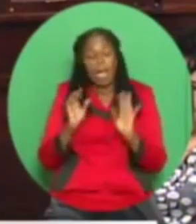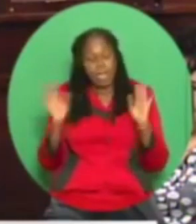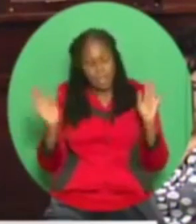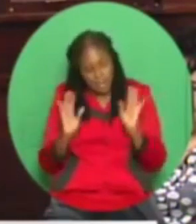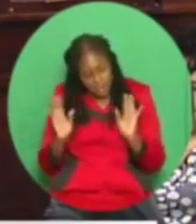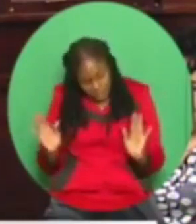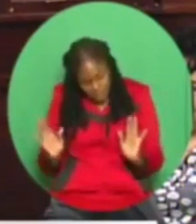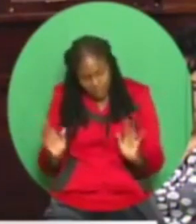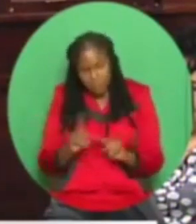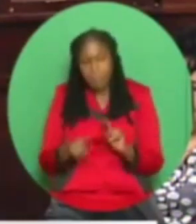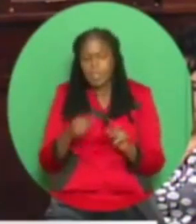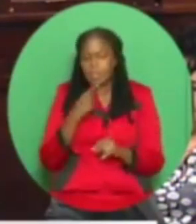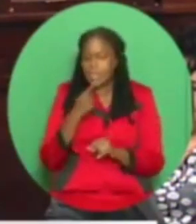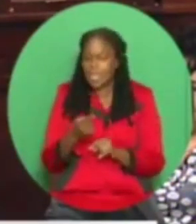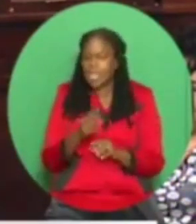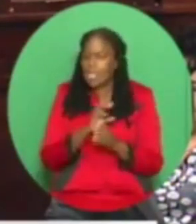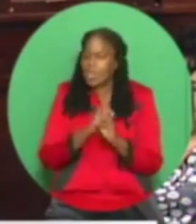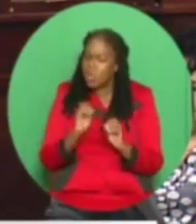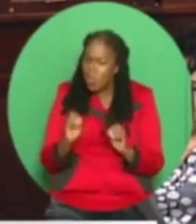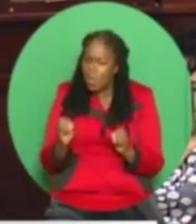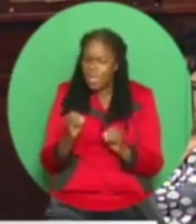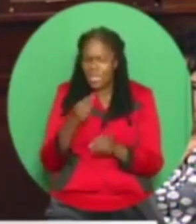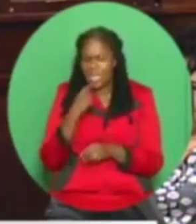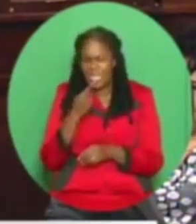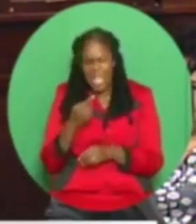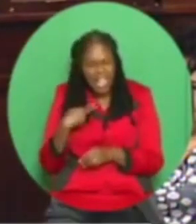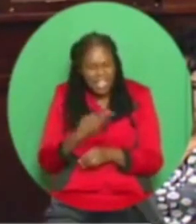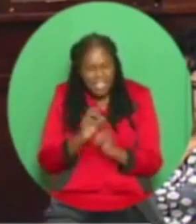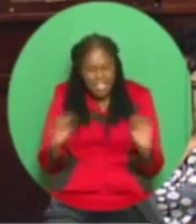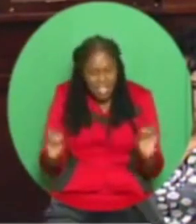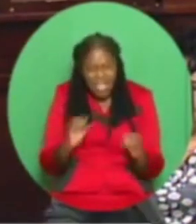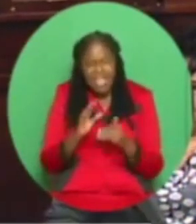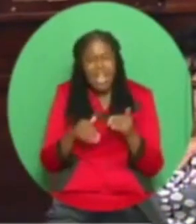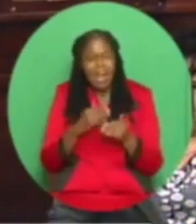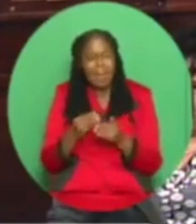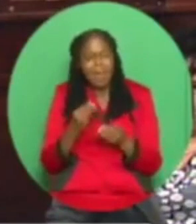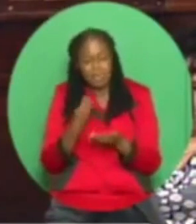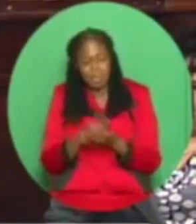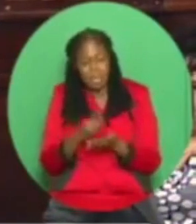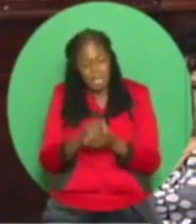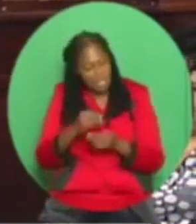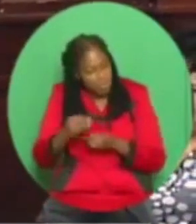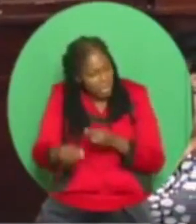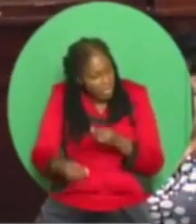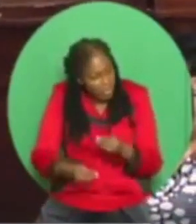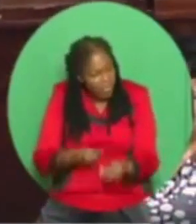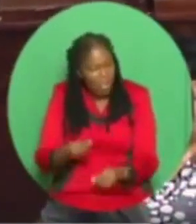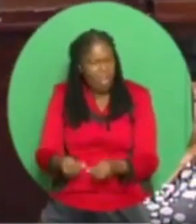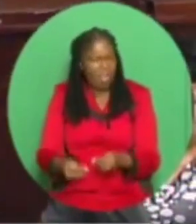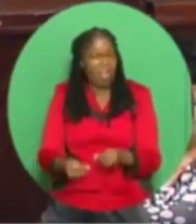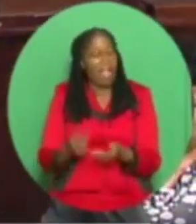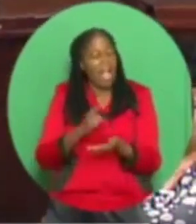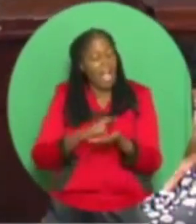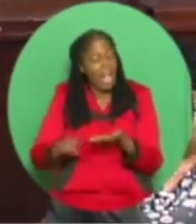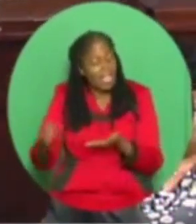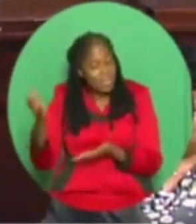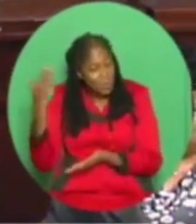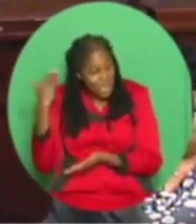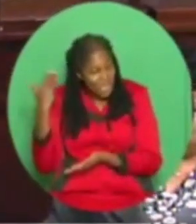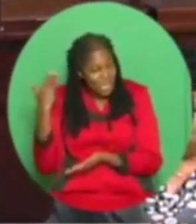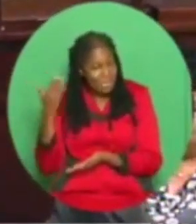last week. And I just give you another one from the state of Maryland. In a bank now moving to Georgetown, Formula One.